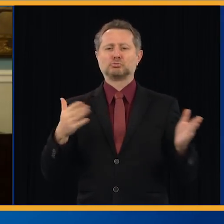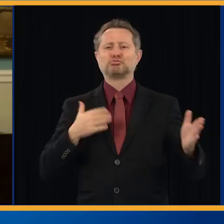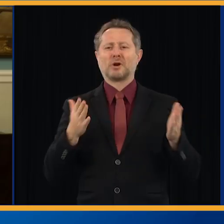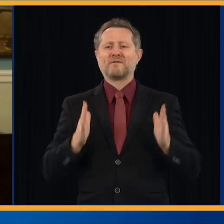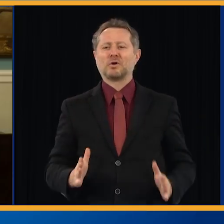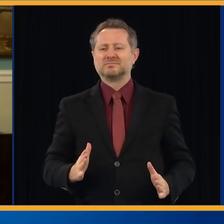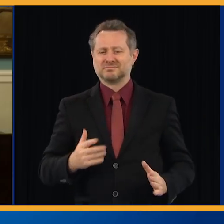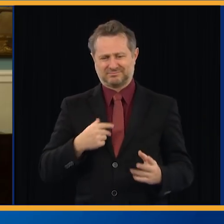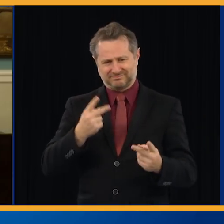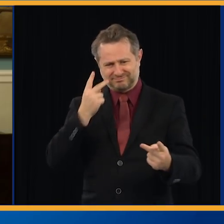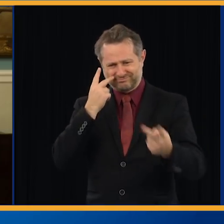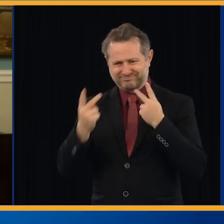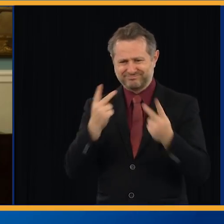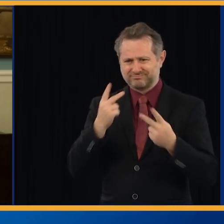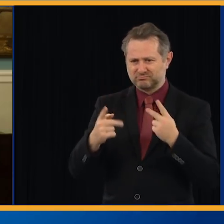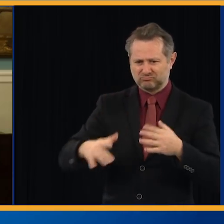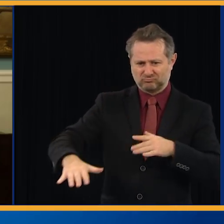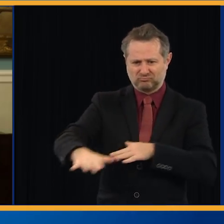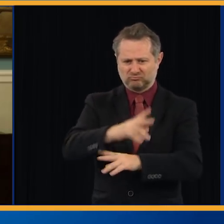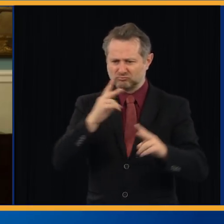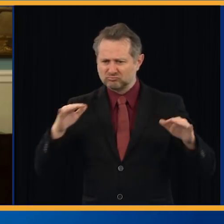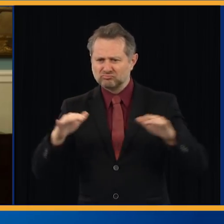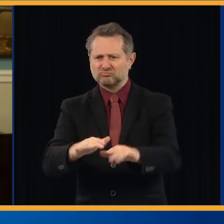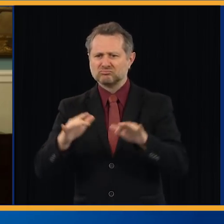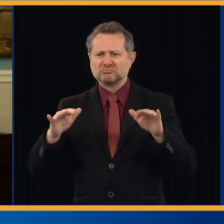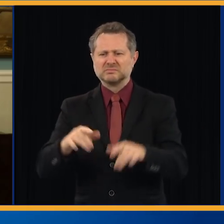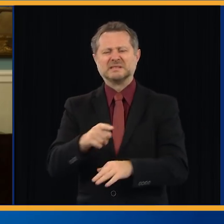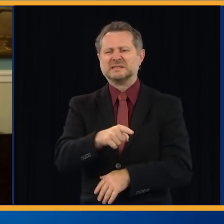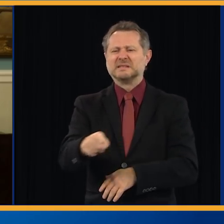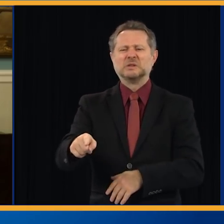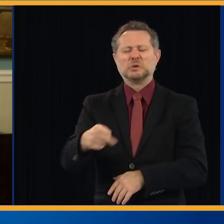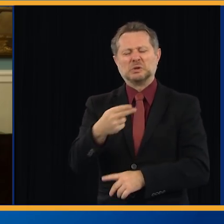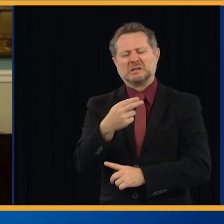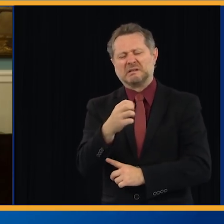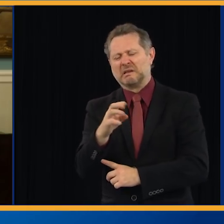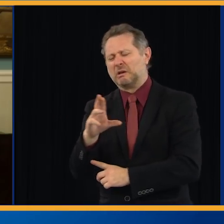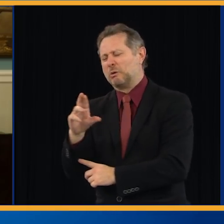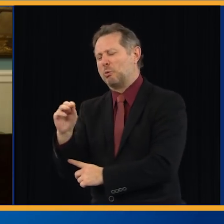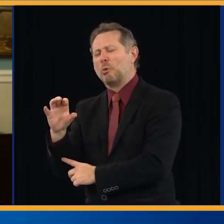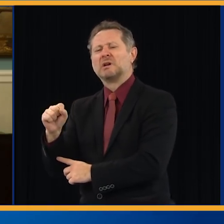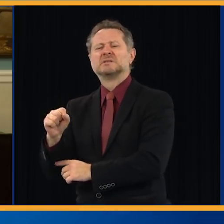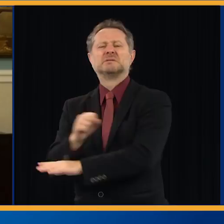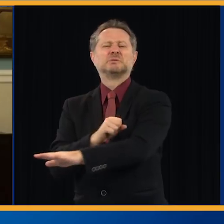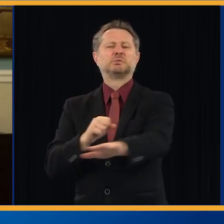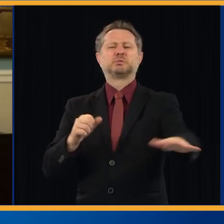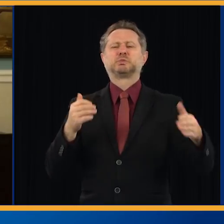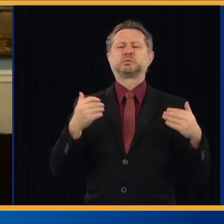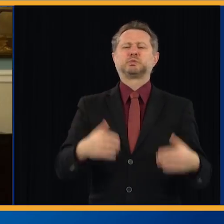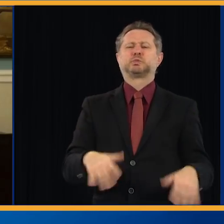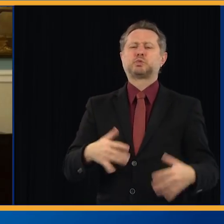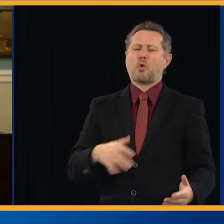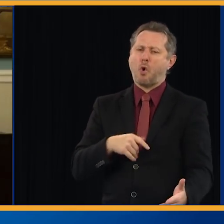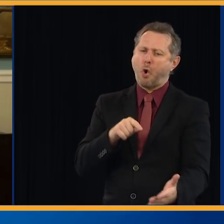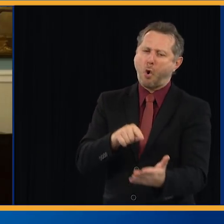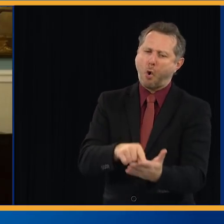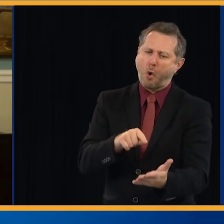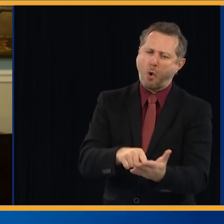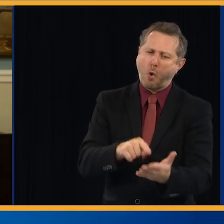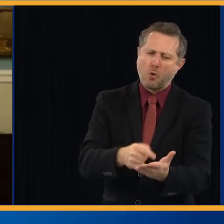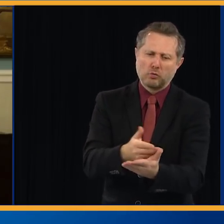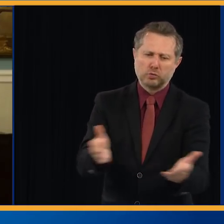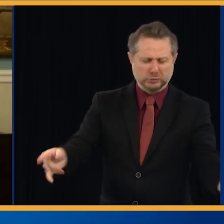watching the heroism of these New Yorkers who have stepped up. Now, we owe it to them to understand their lives.